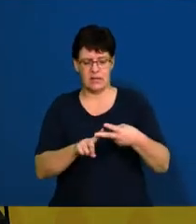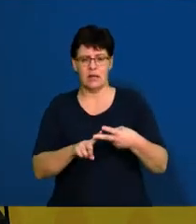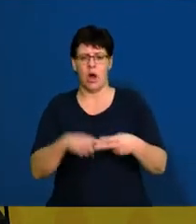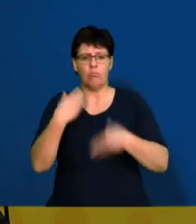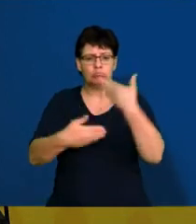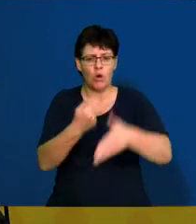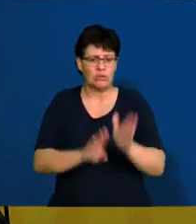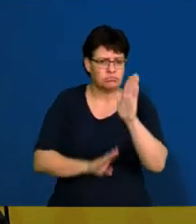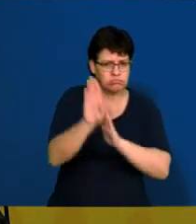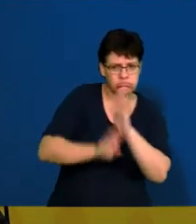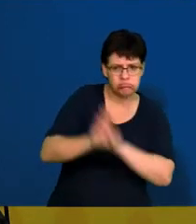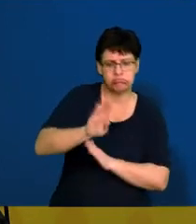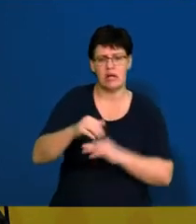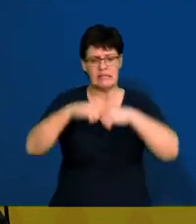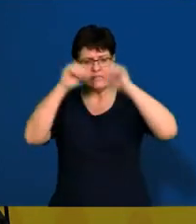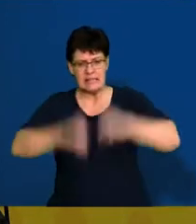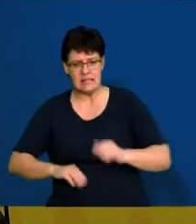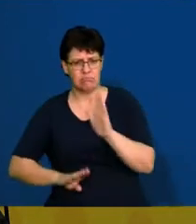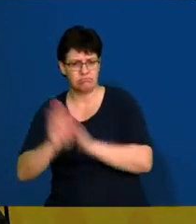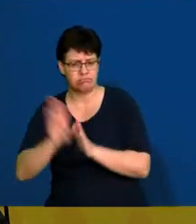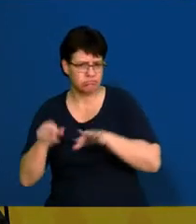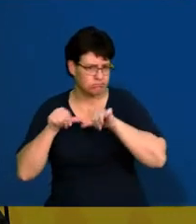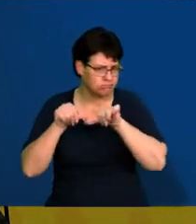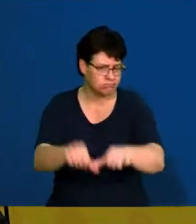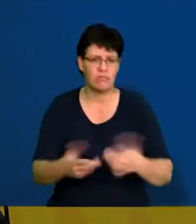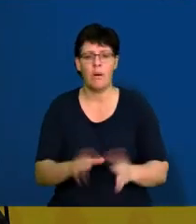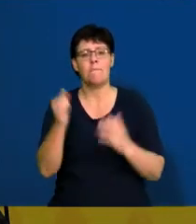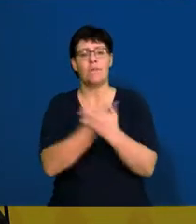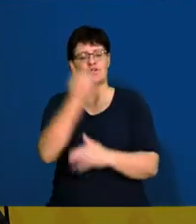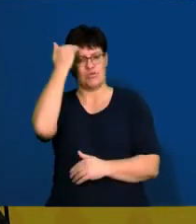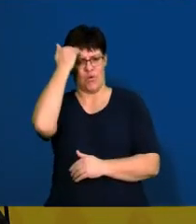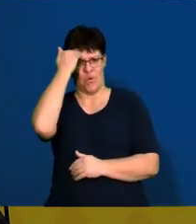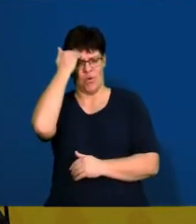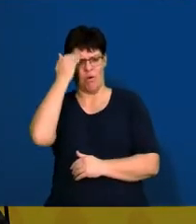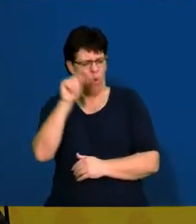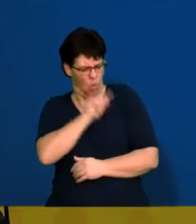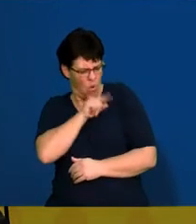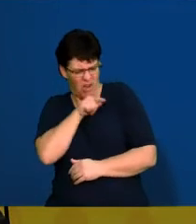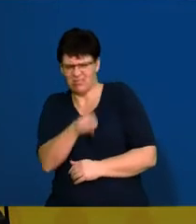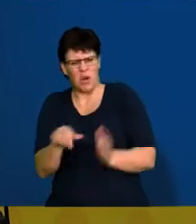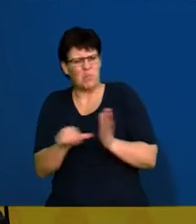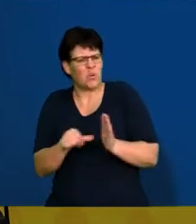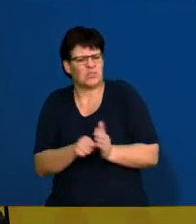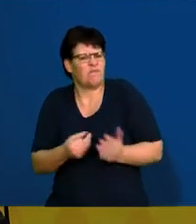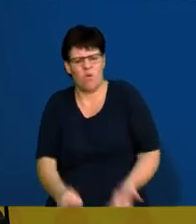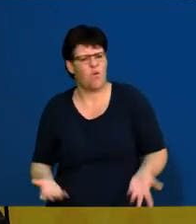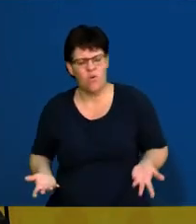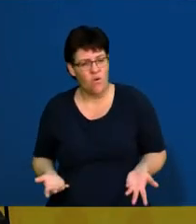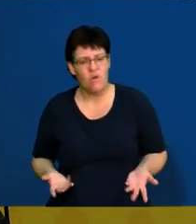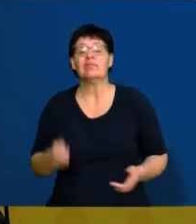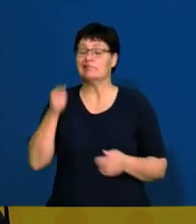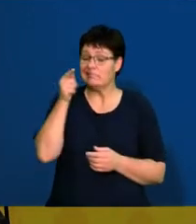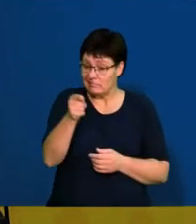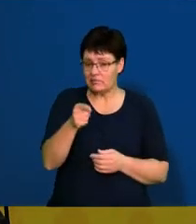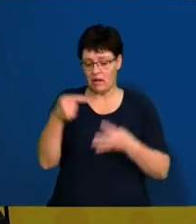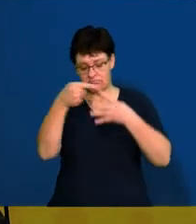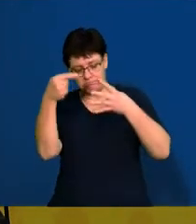improvement of processes and systems. So, make sure you know why that is important, how